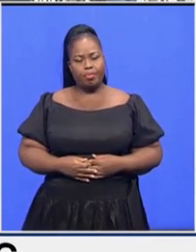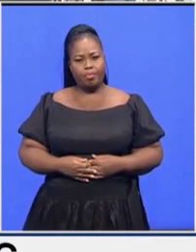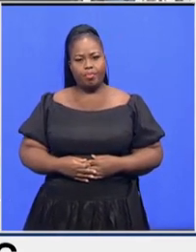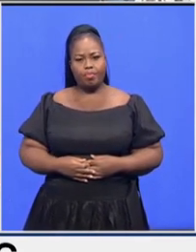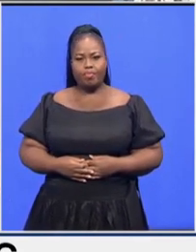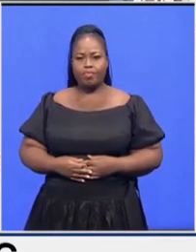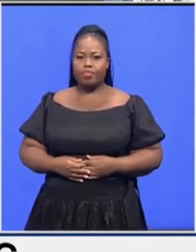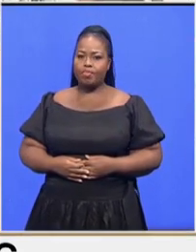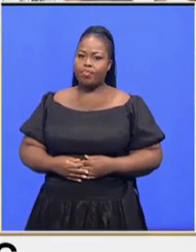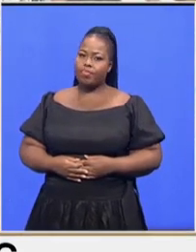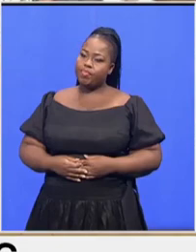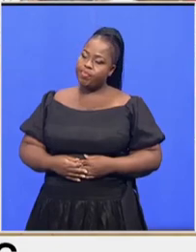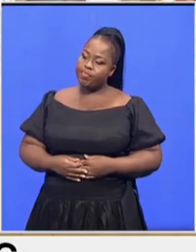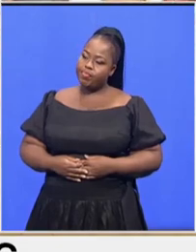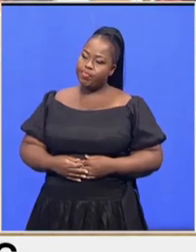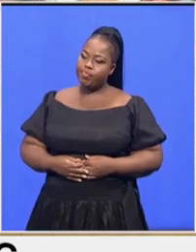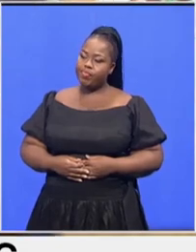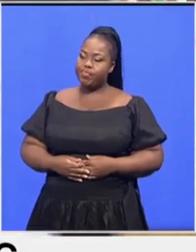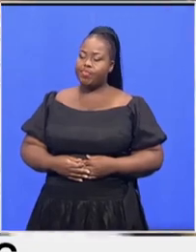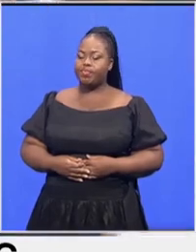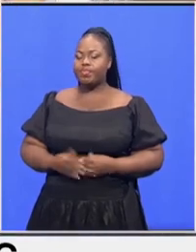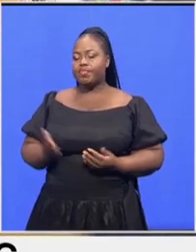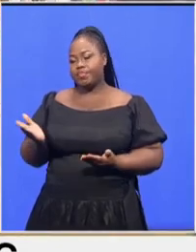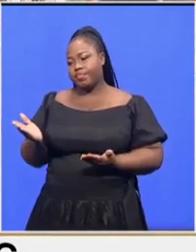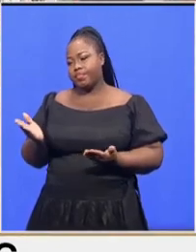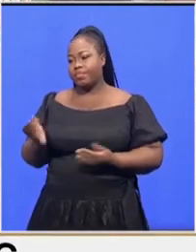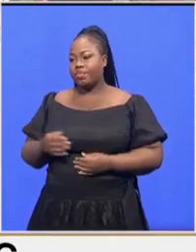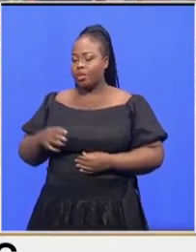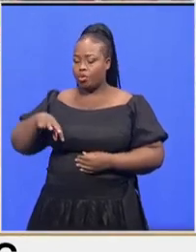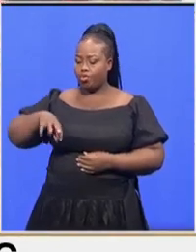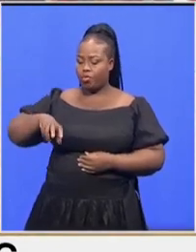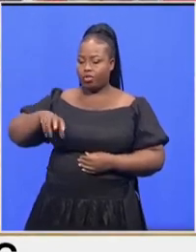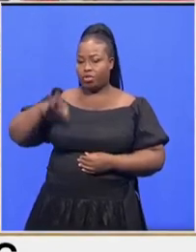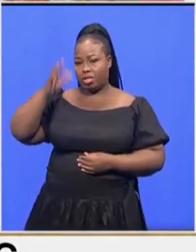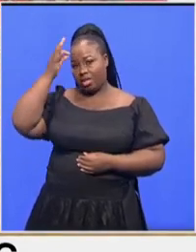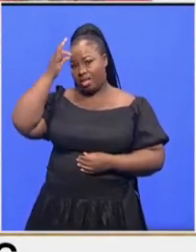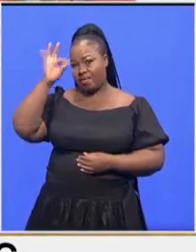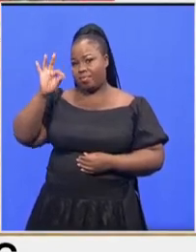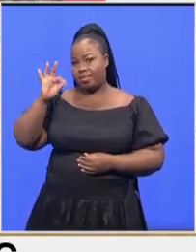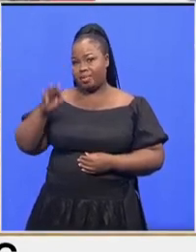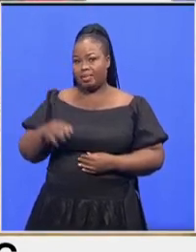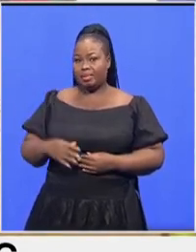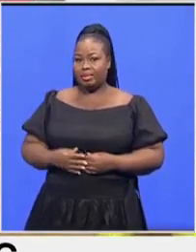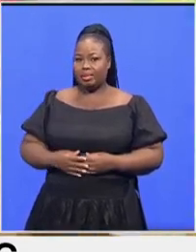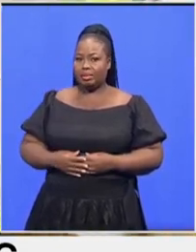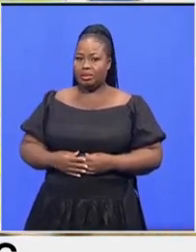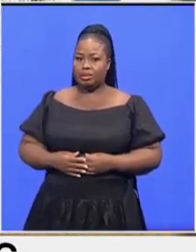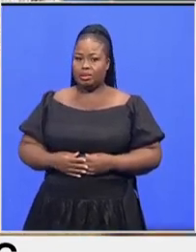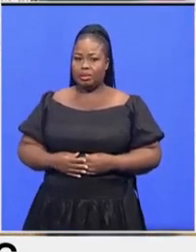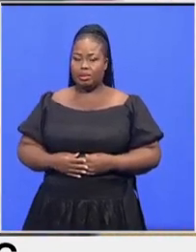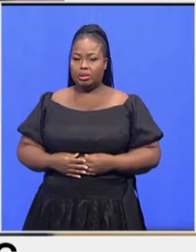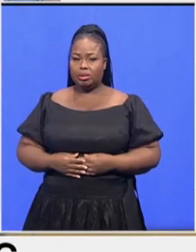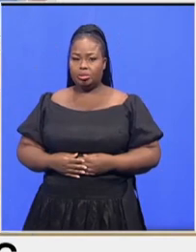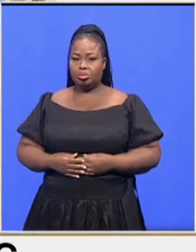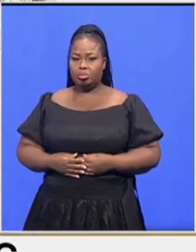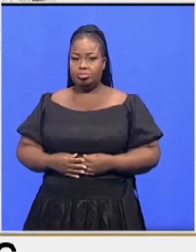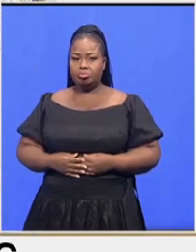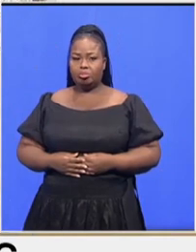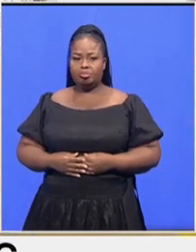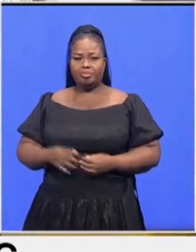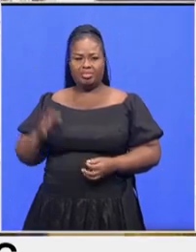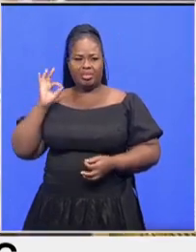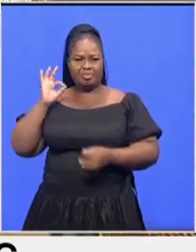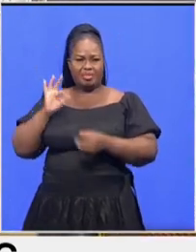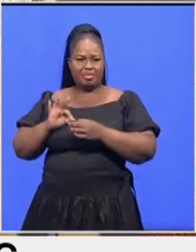well uh you know in terms of the provincial government we've not heard a lot uh from the provincial government specifically this